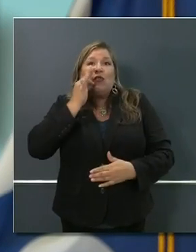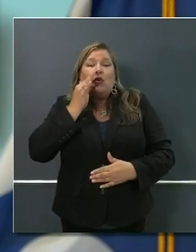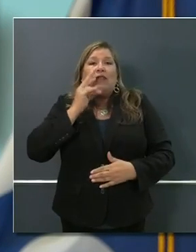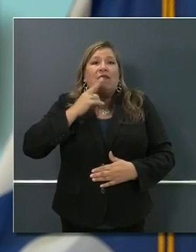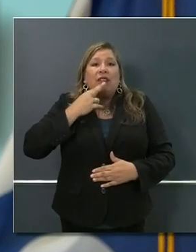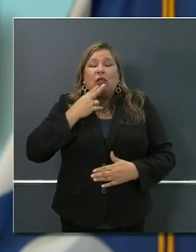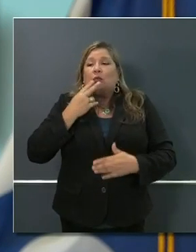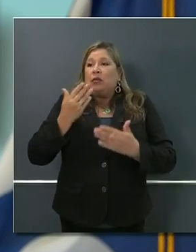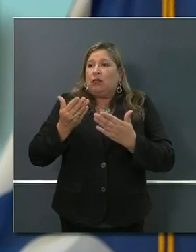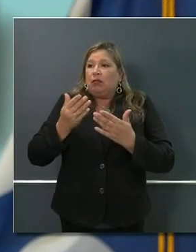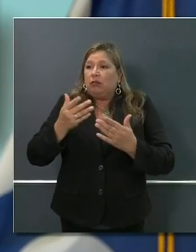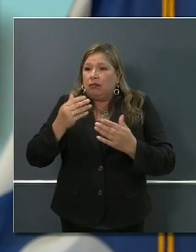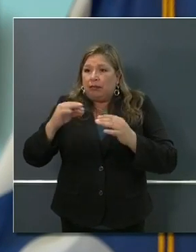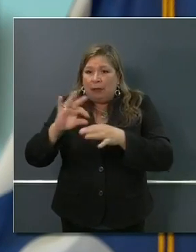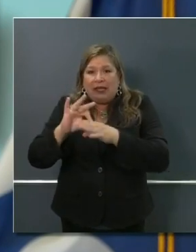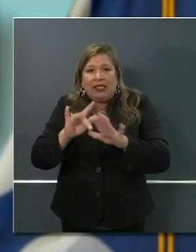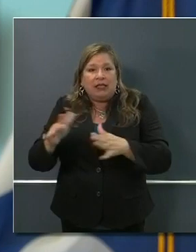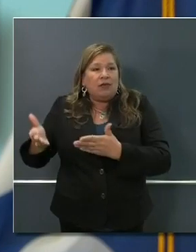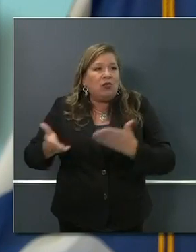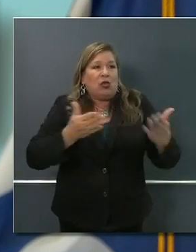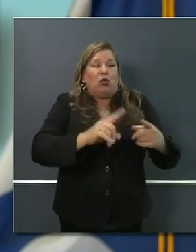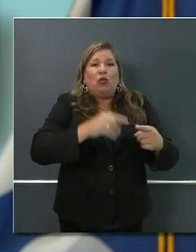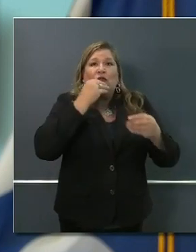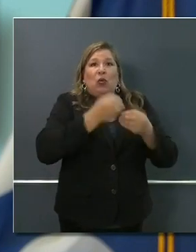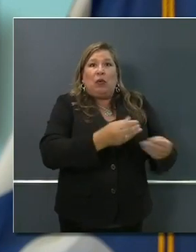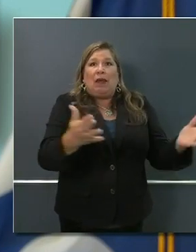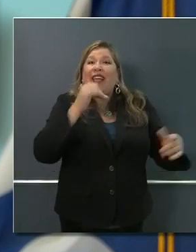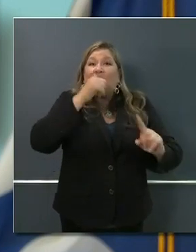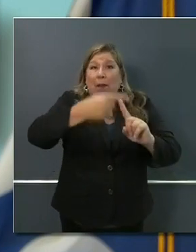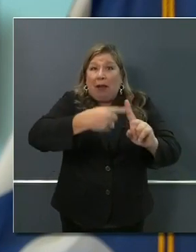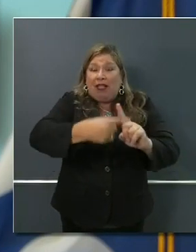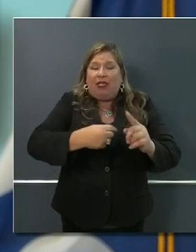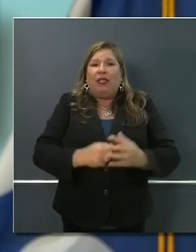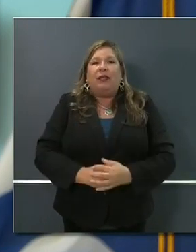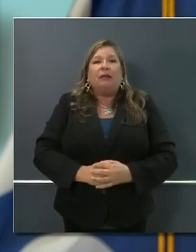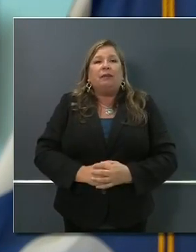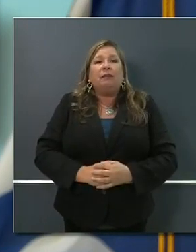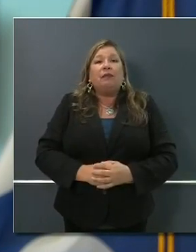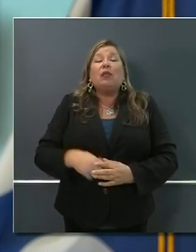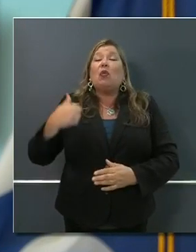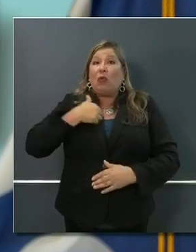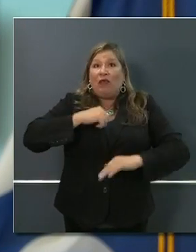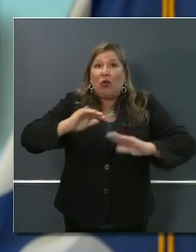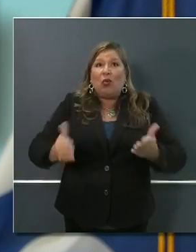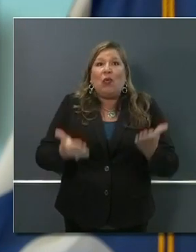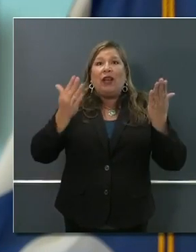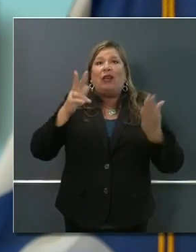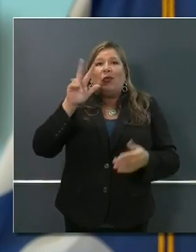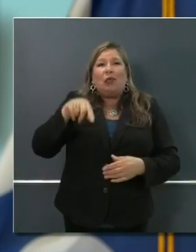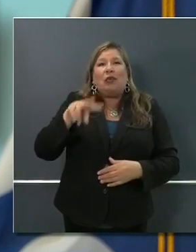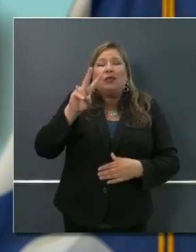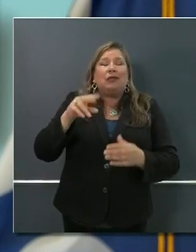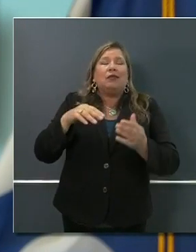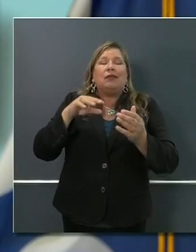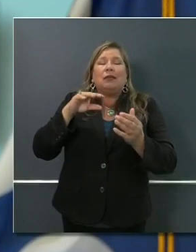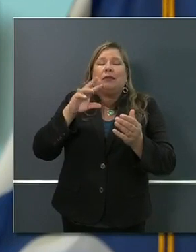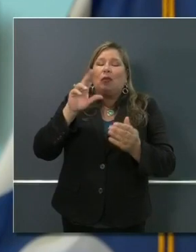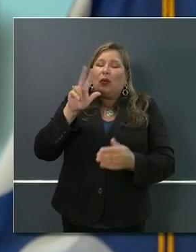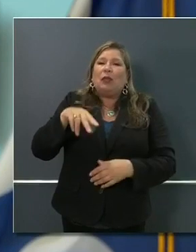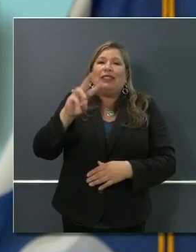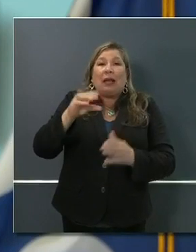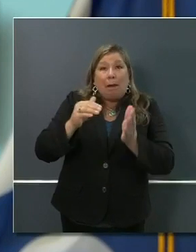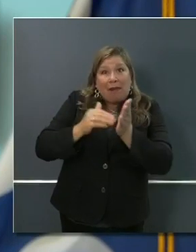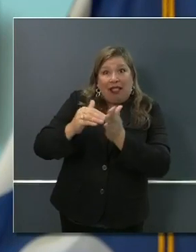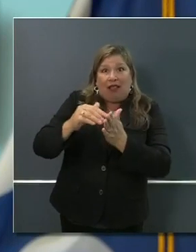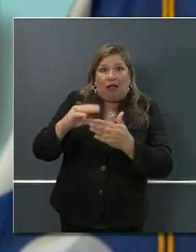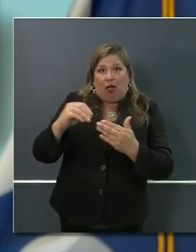our food banks. We've raised some $3.6 million to jumpstart this program. We want to extend this program through